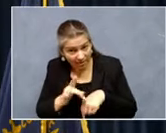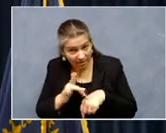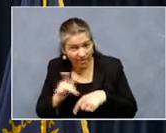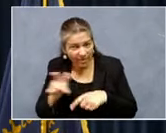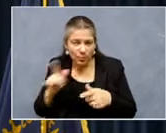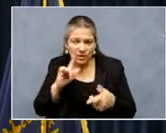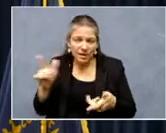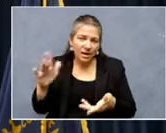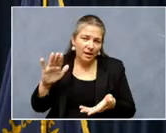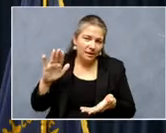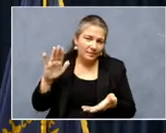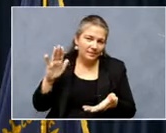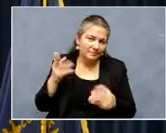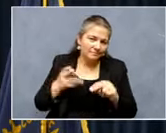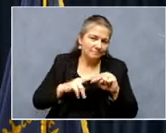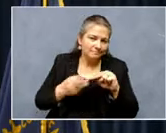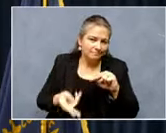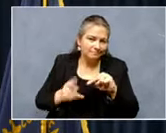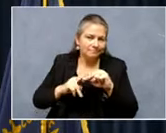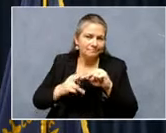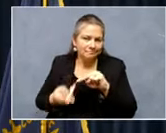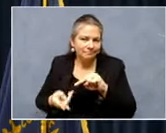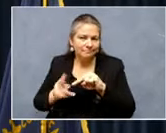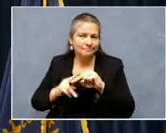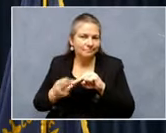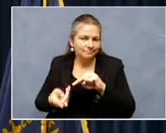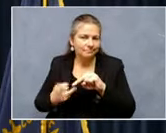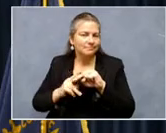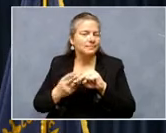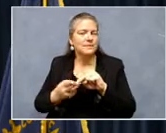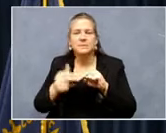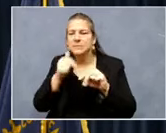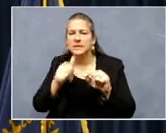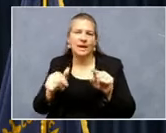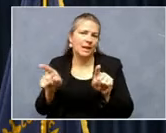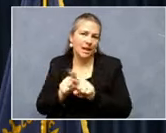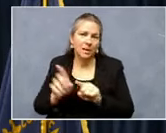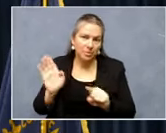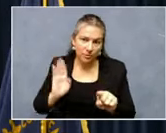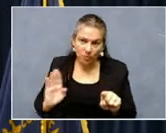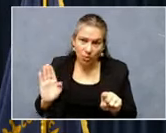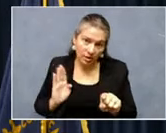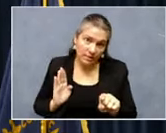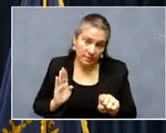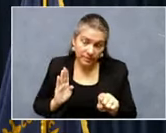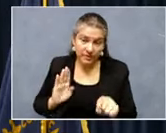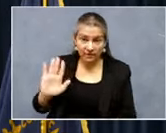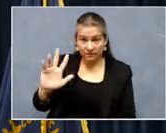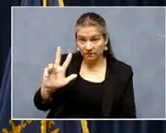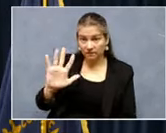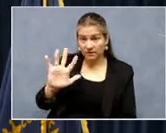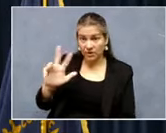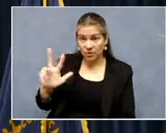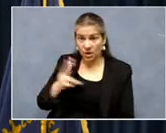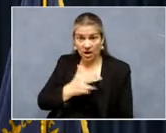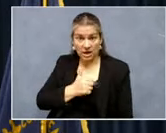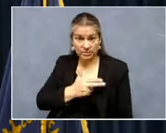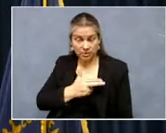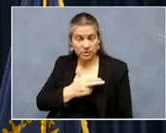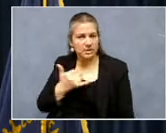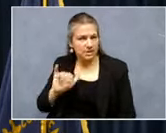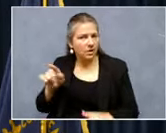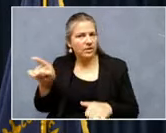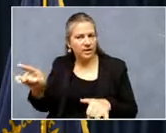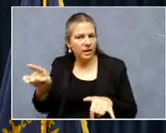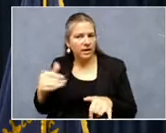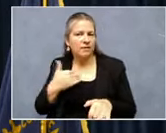where it was when we were most concerned. 53 hospitals continue to report critical staffing